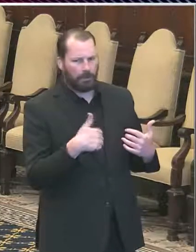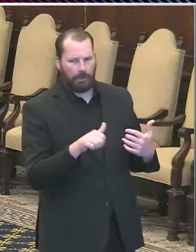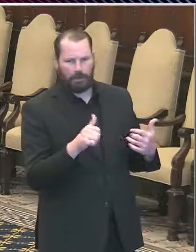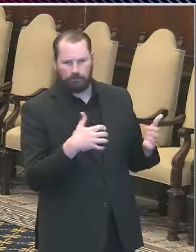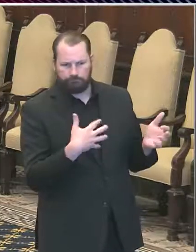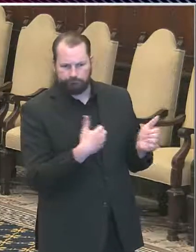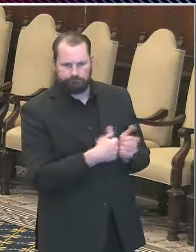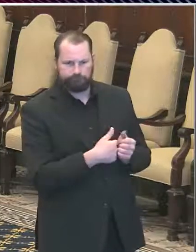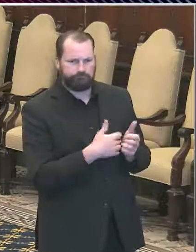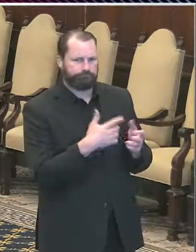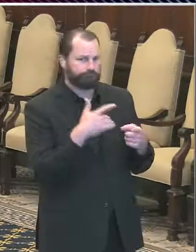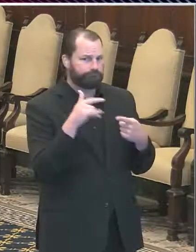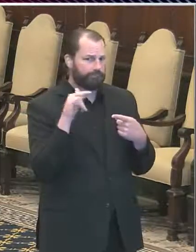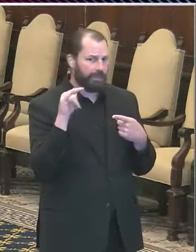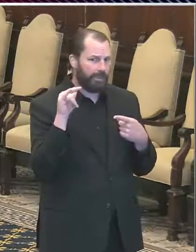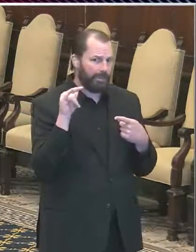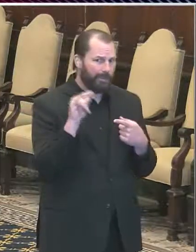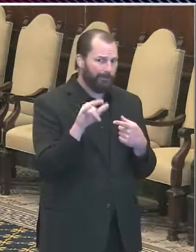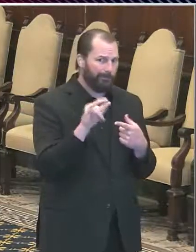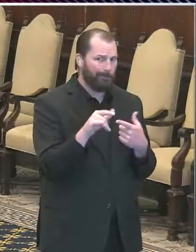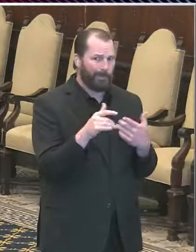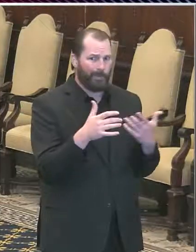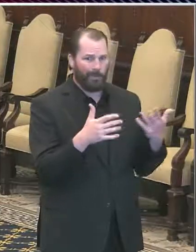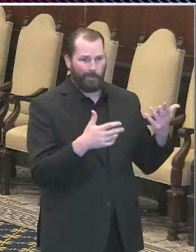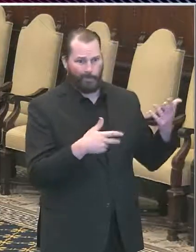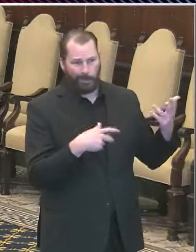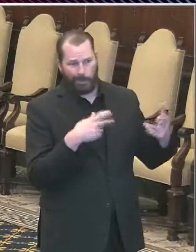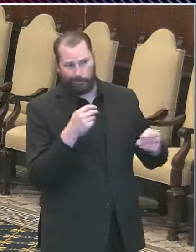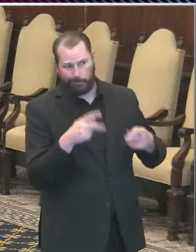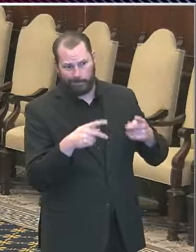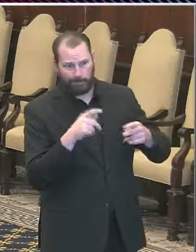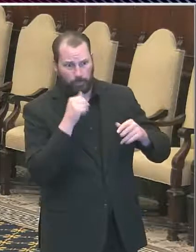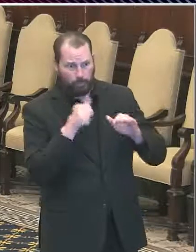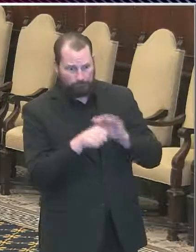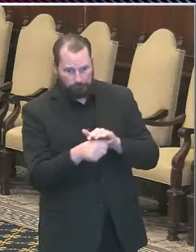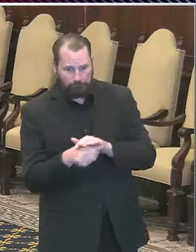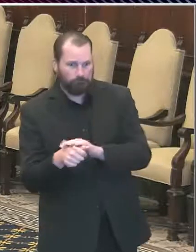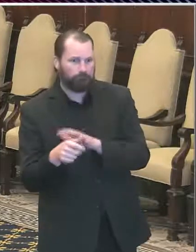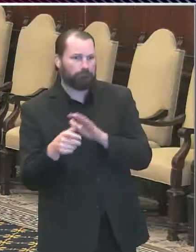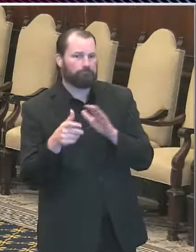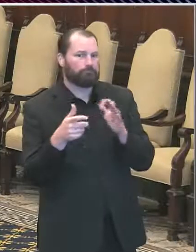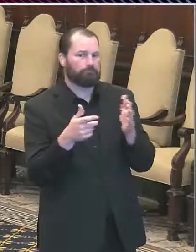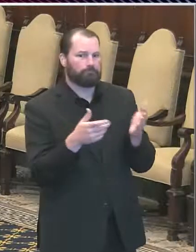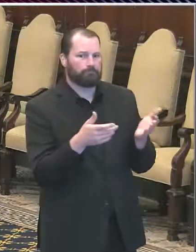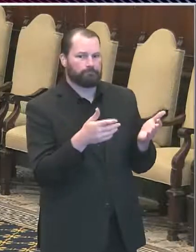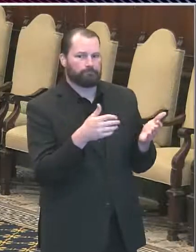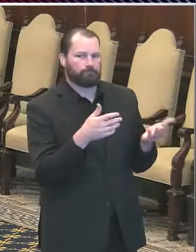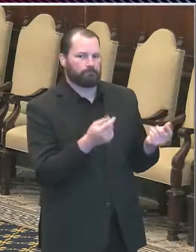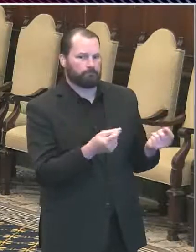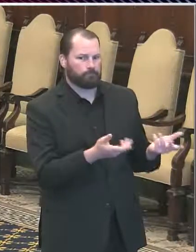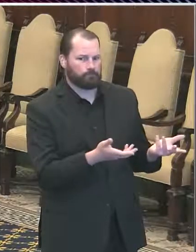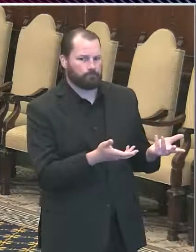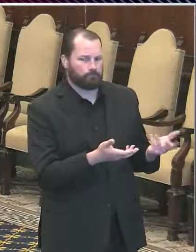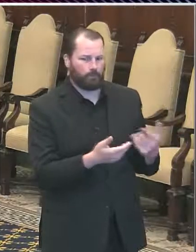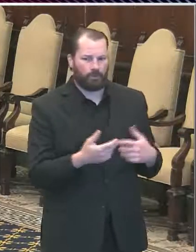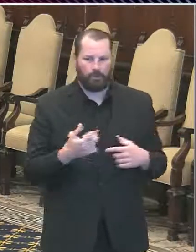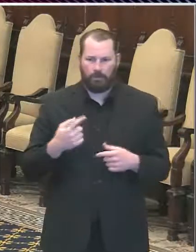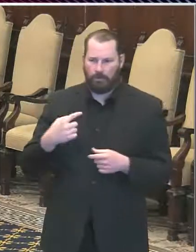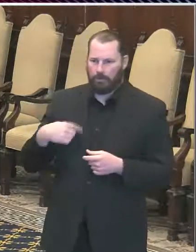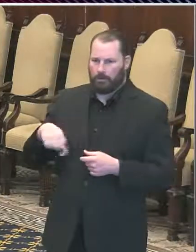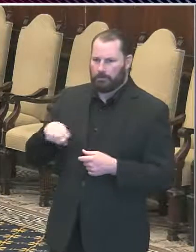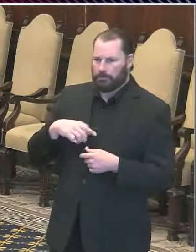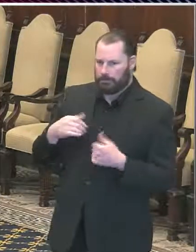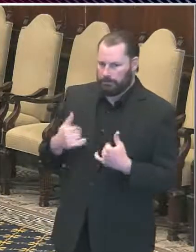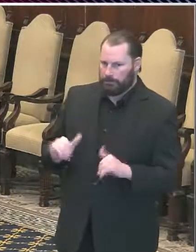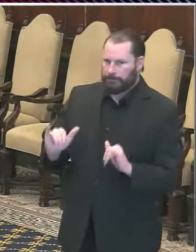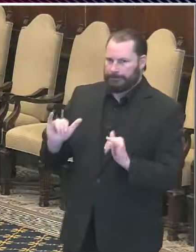folks who are sheltering there and efforts to get them moved? We're still planning to move forward on Friday. I think